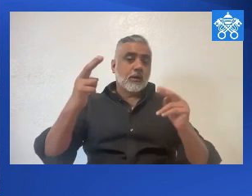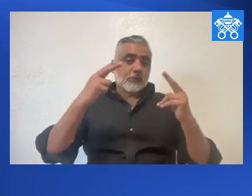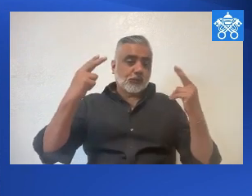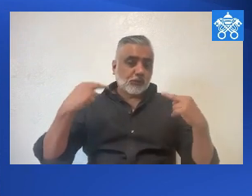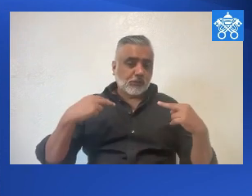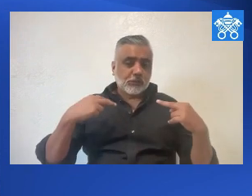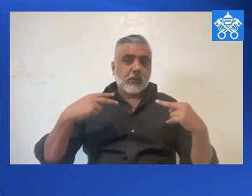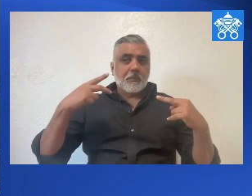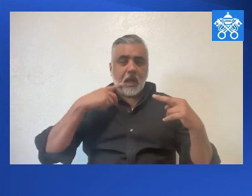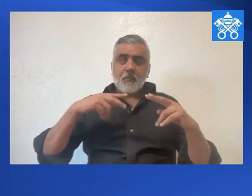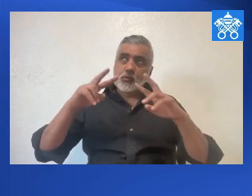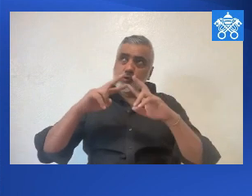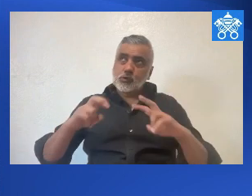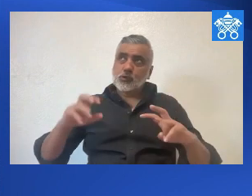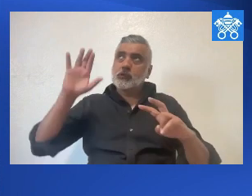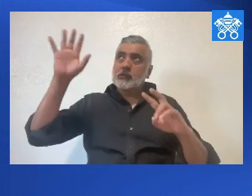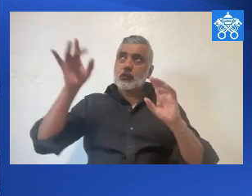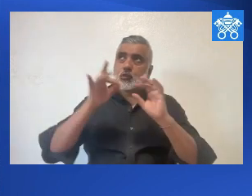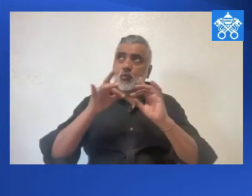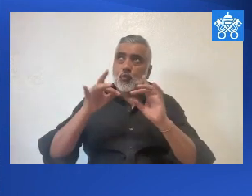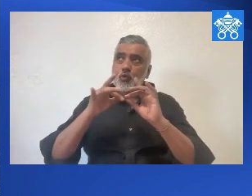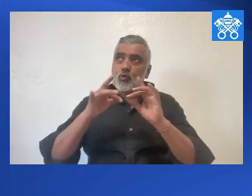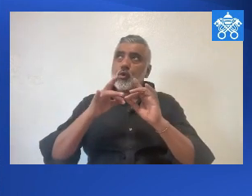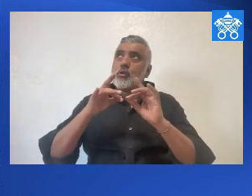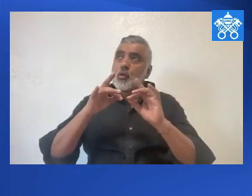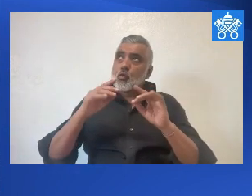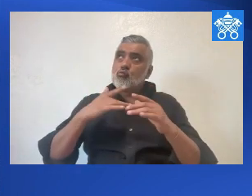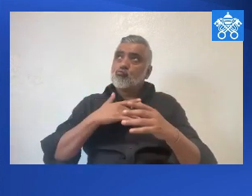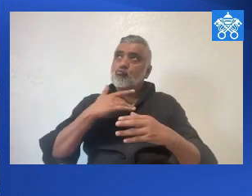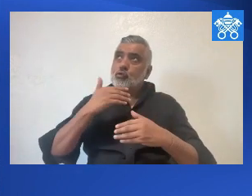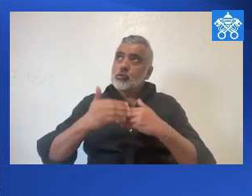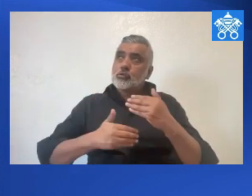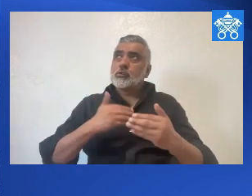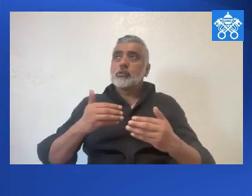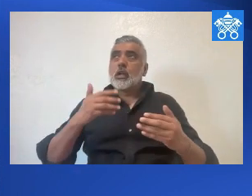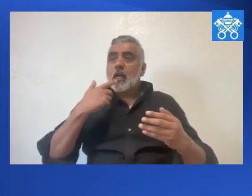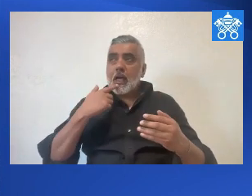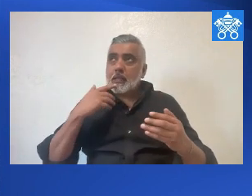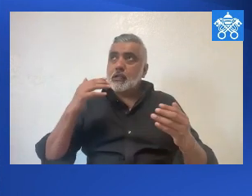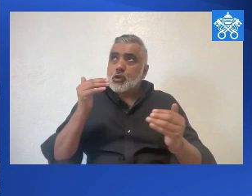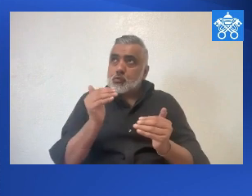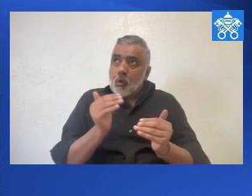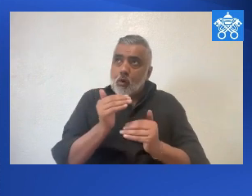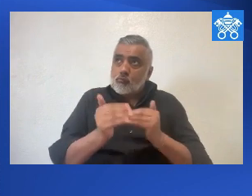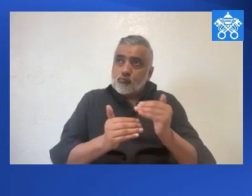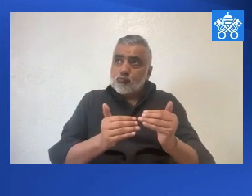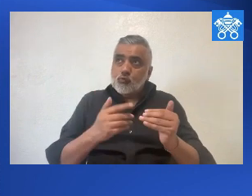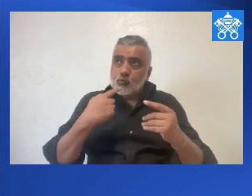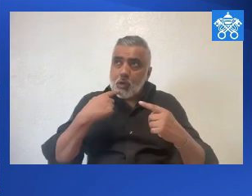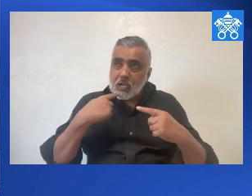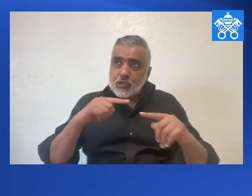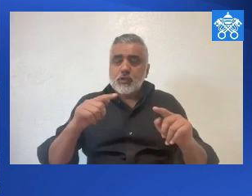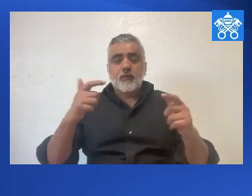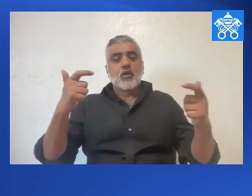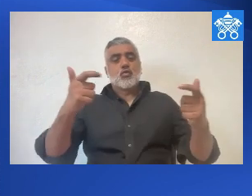Or like the Virgin, am I able to discern the work of God, who through gentleness and smallness achieves